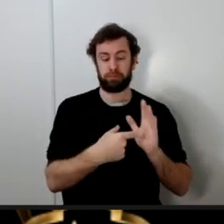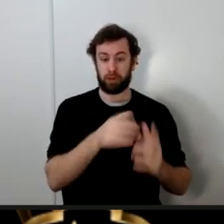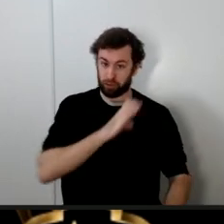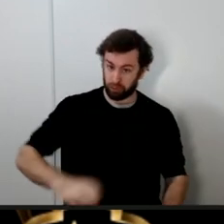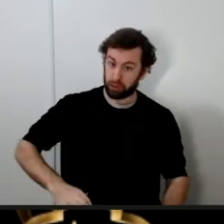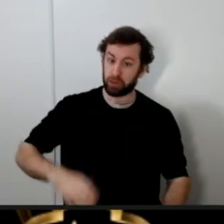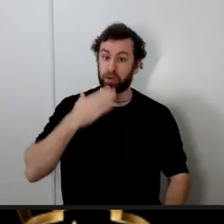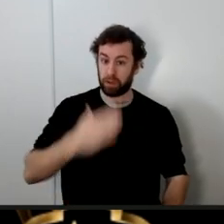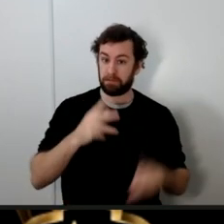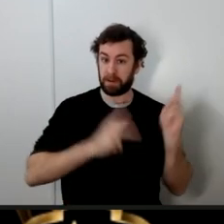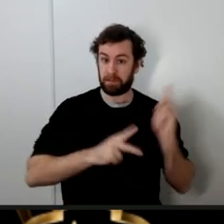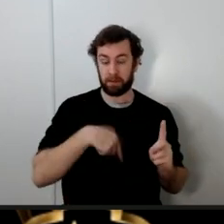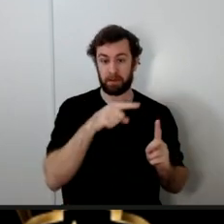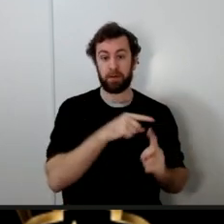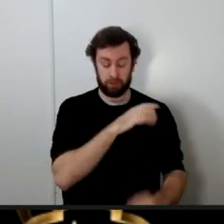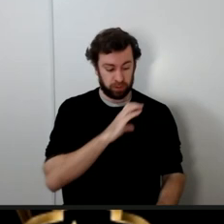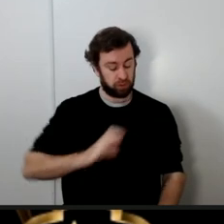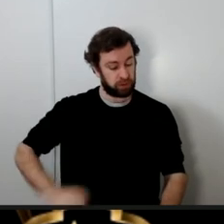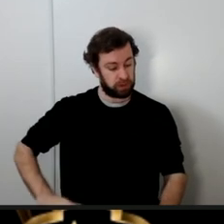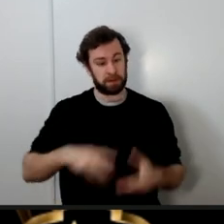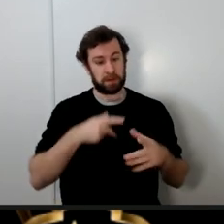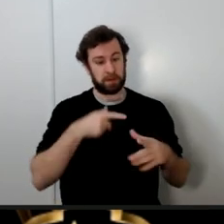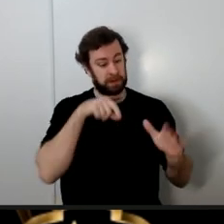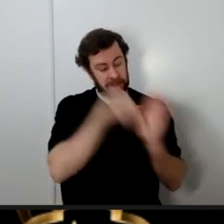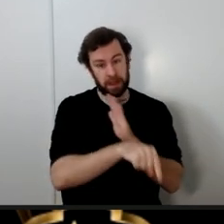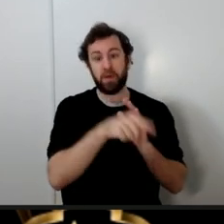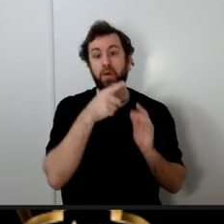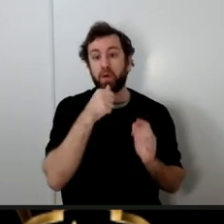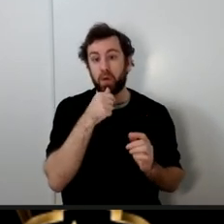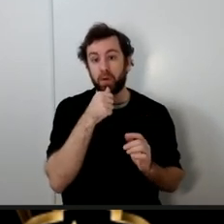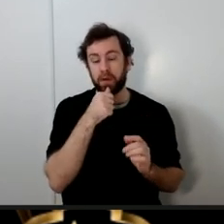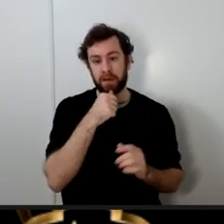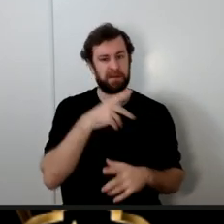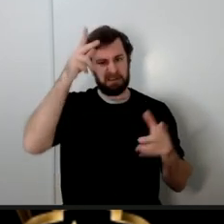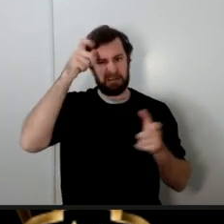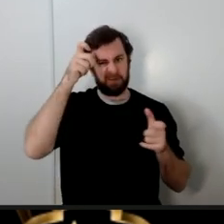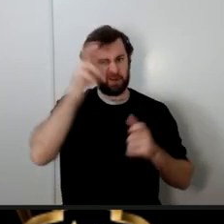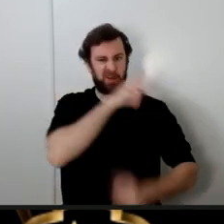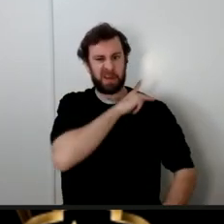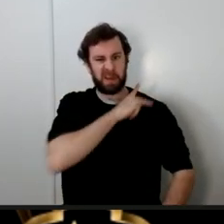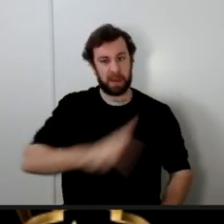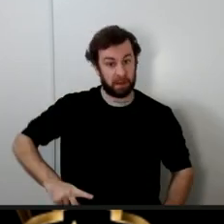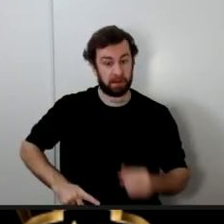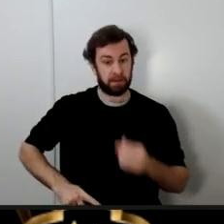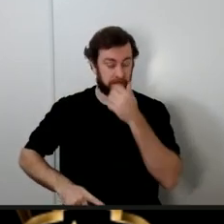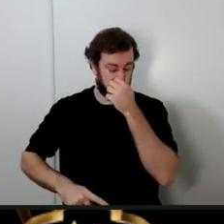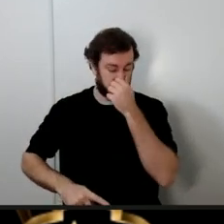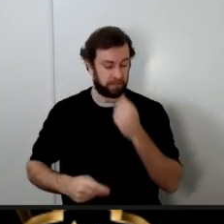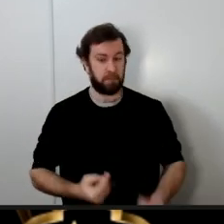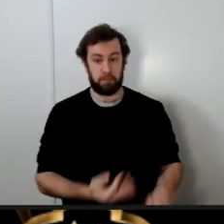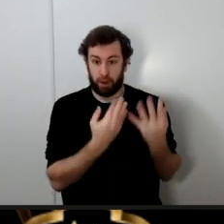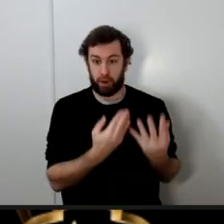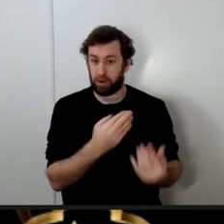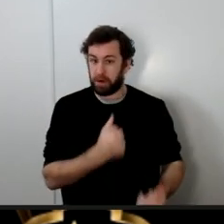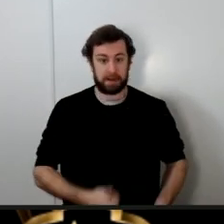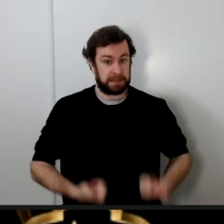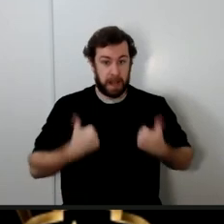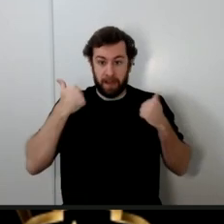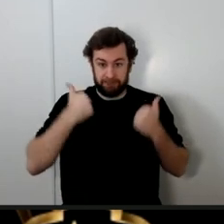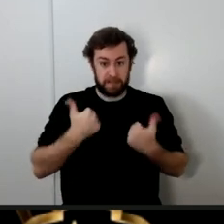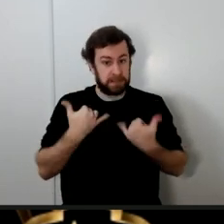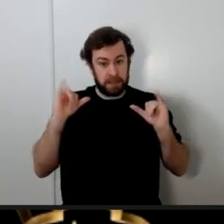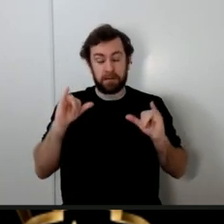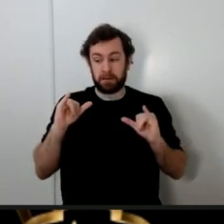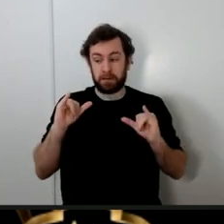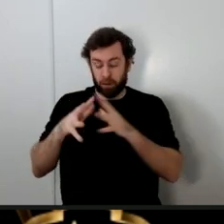they were killed by an evil king they were burned alive the holy Quran condemns that action